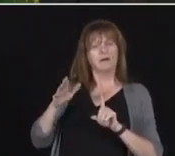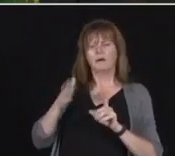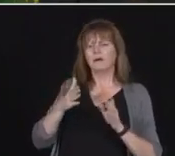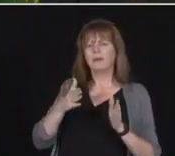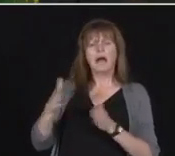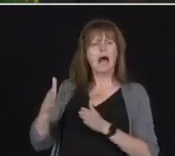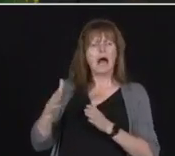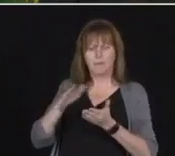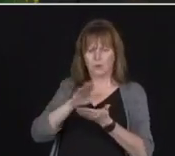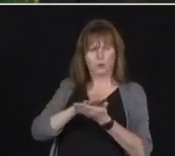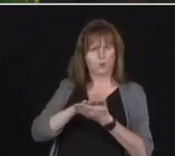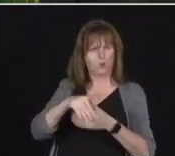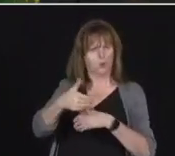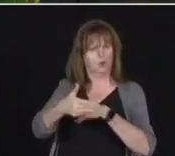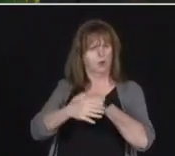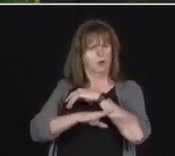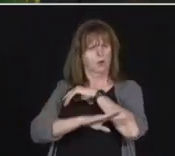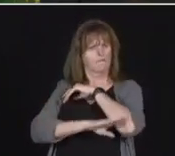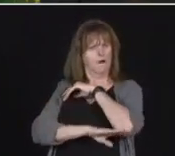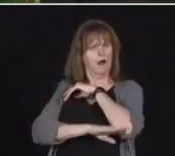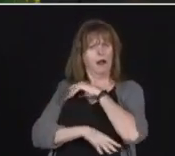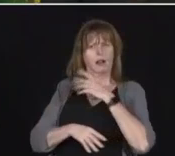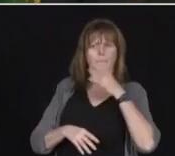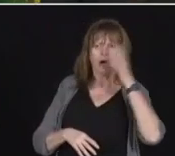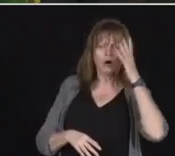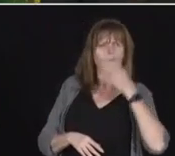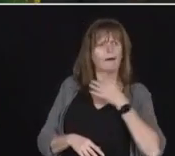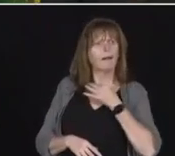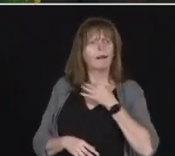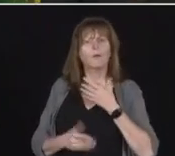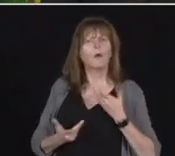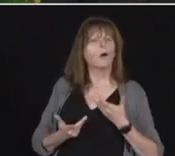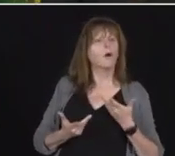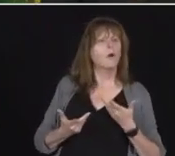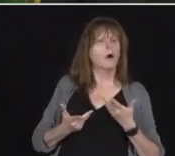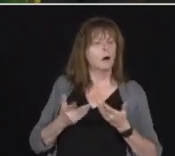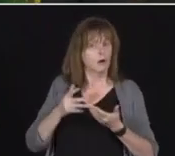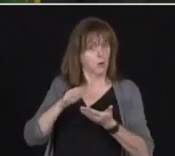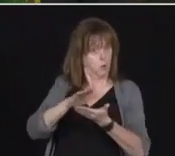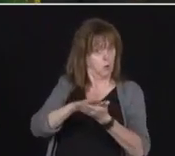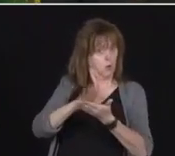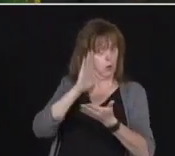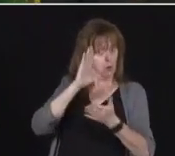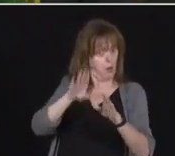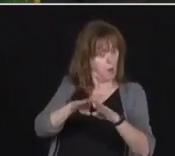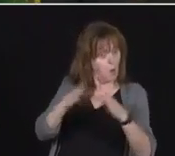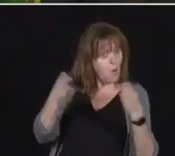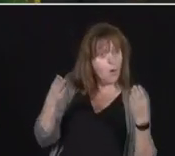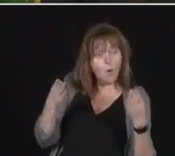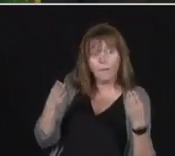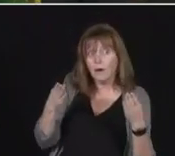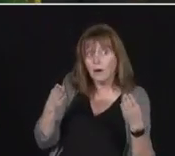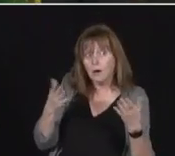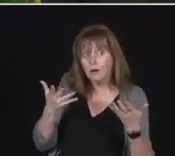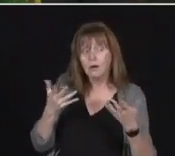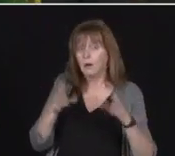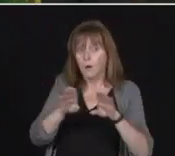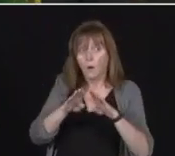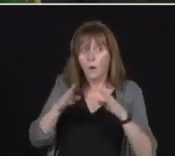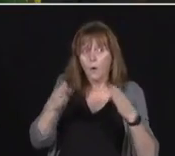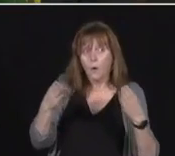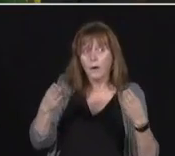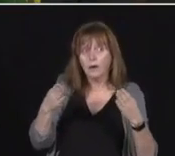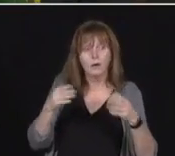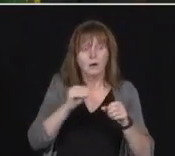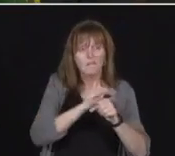I know parents are very curious. Your framework mentions that schools need to open and or may need to open and close. And the year because of COVID.